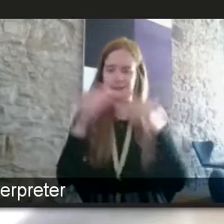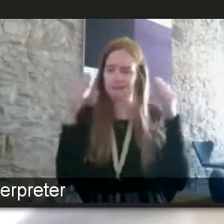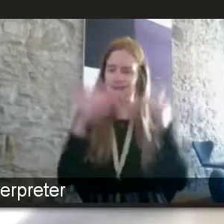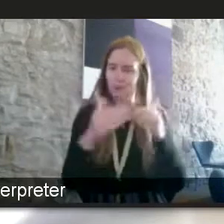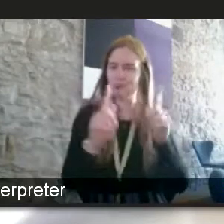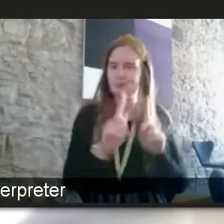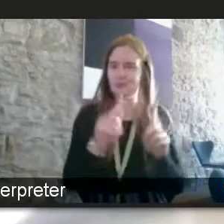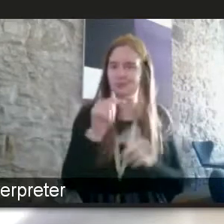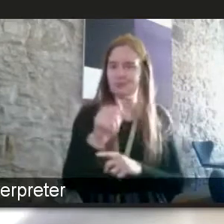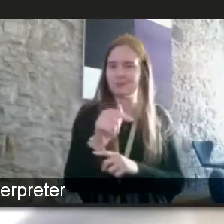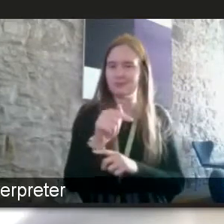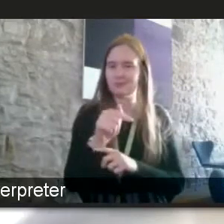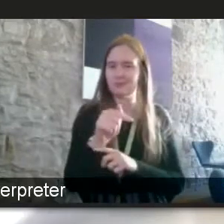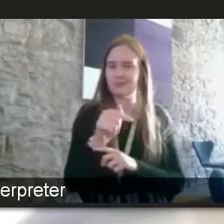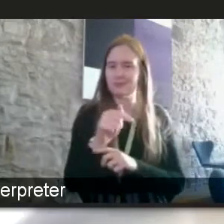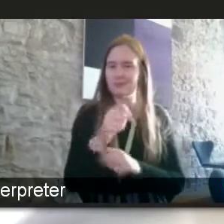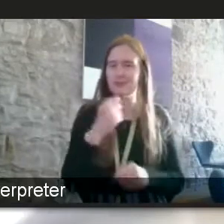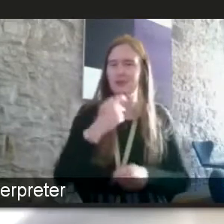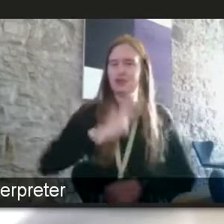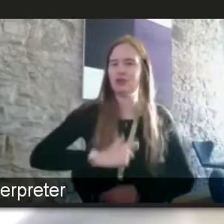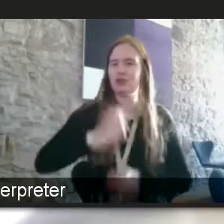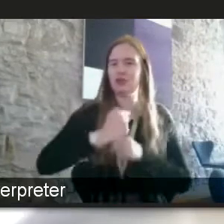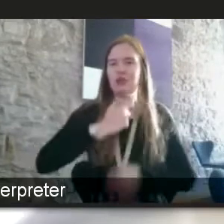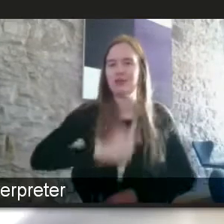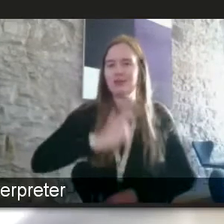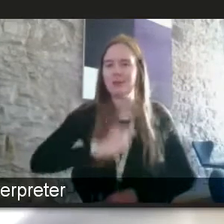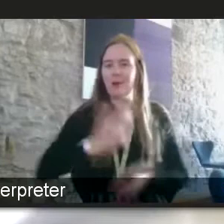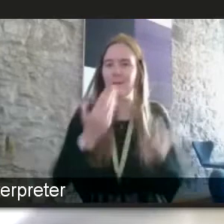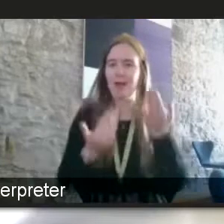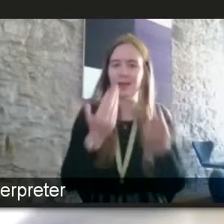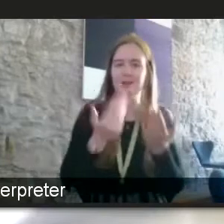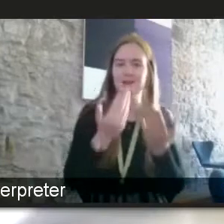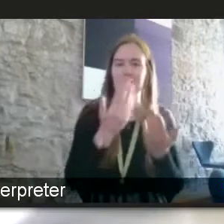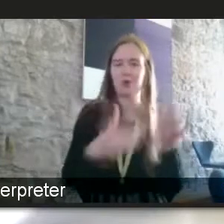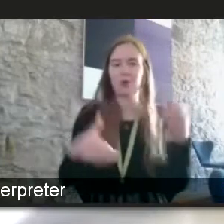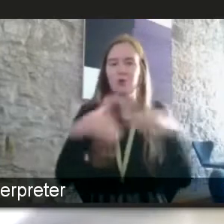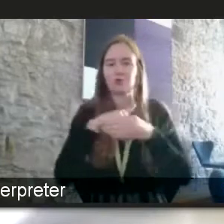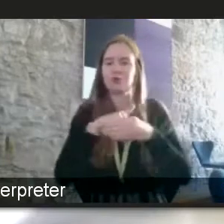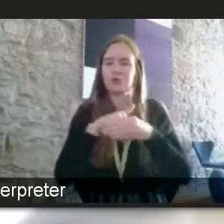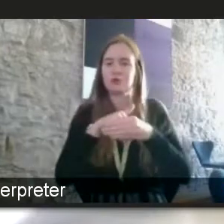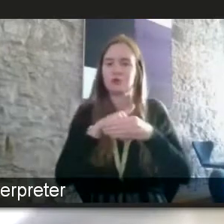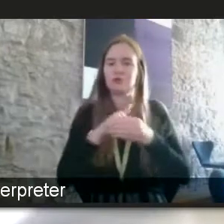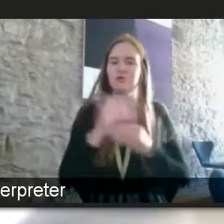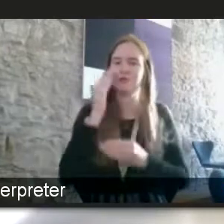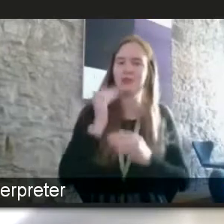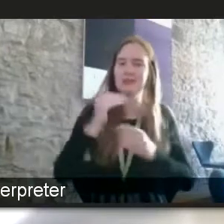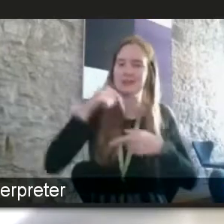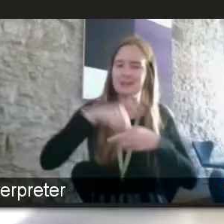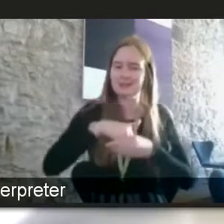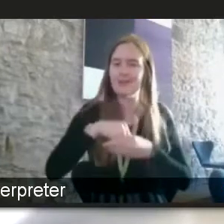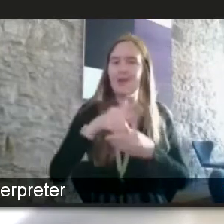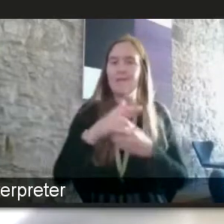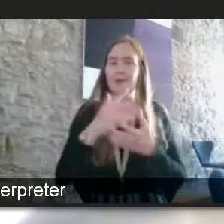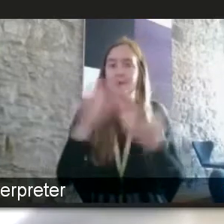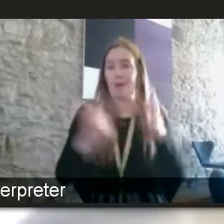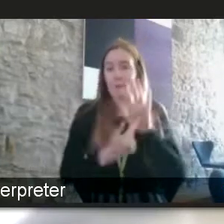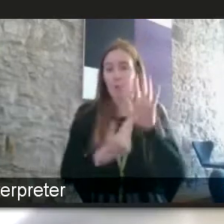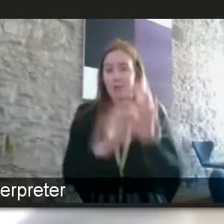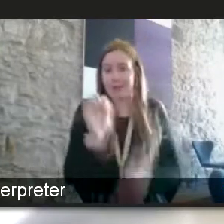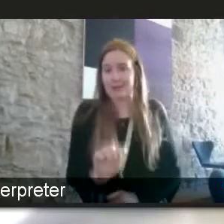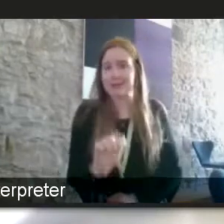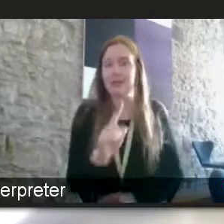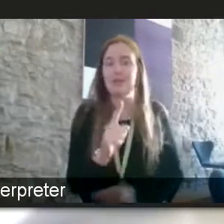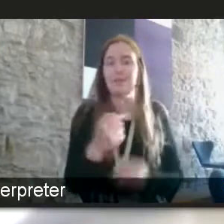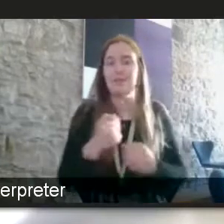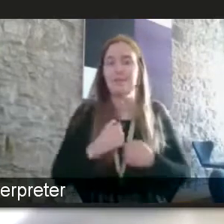the gender balance piece or you know greater inclusion of ethnicities which again is obviously these are all important and certainly in